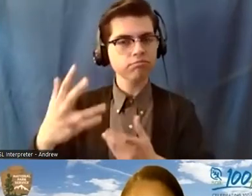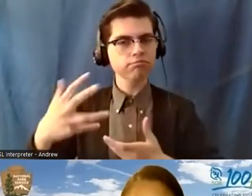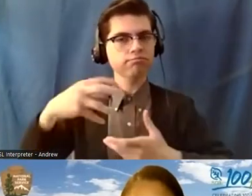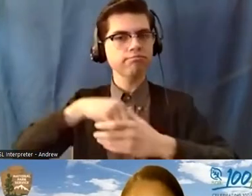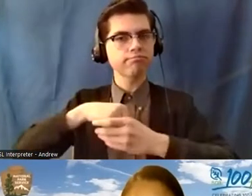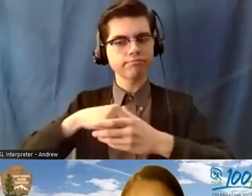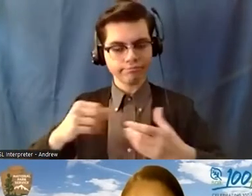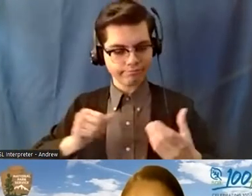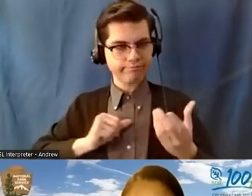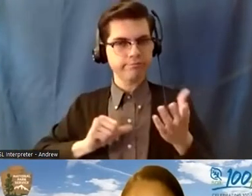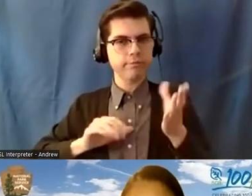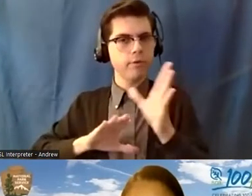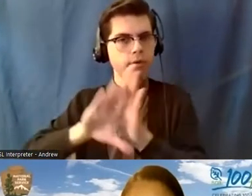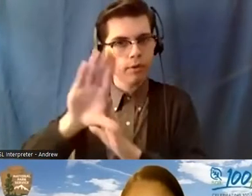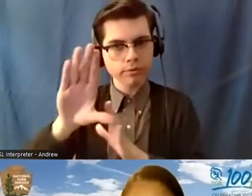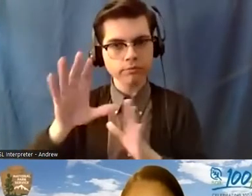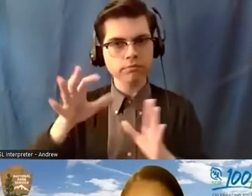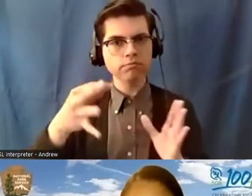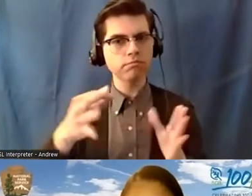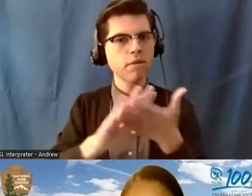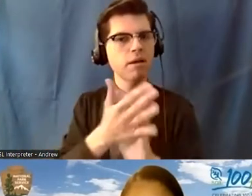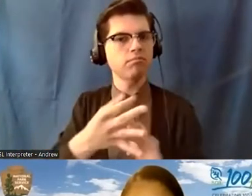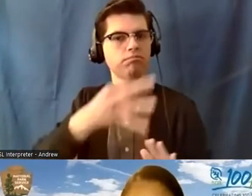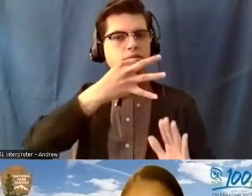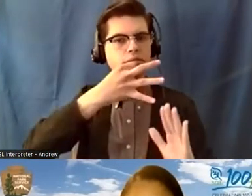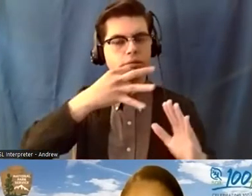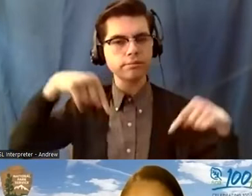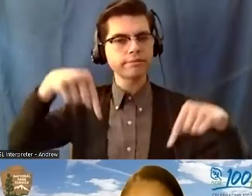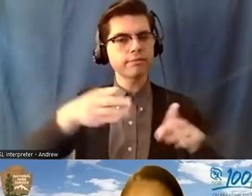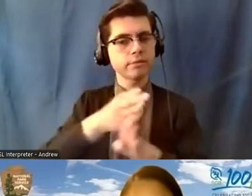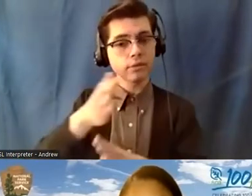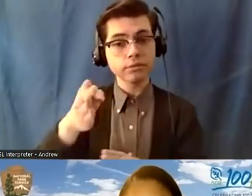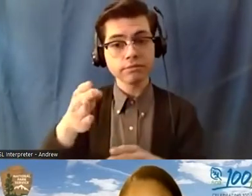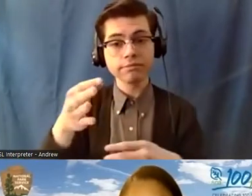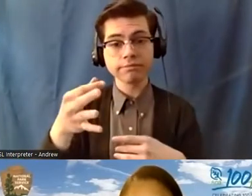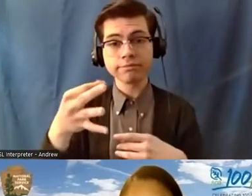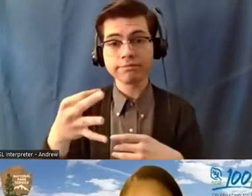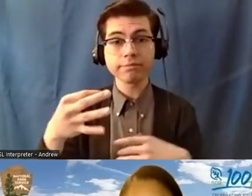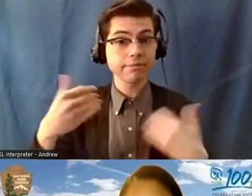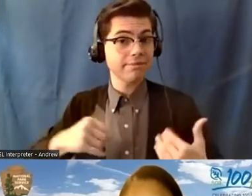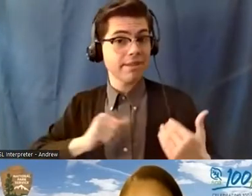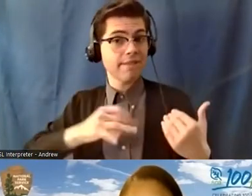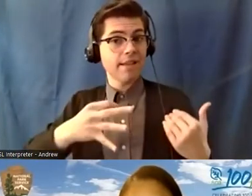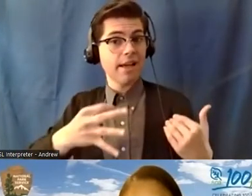known by many to be the expert on Kemps Ridley in the United States.